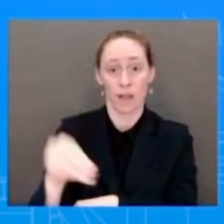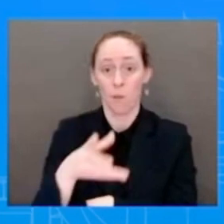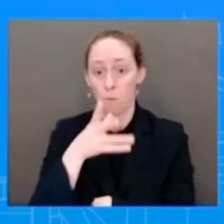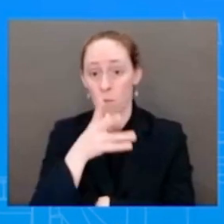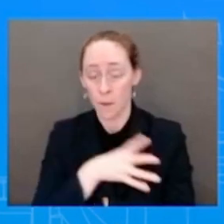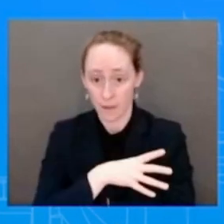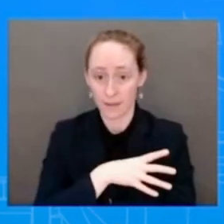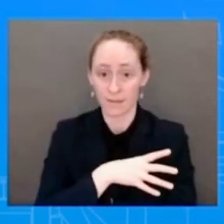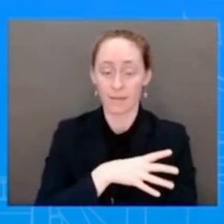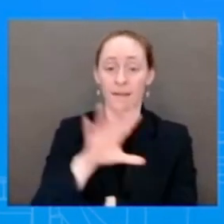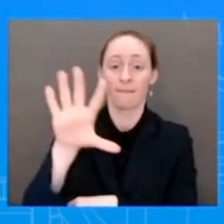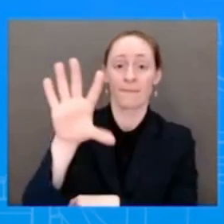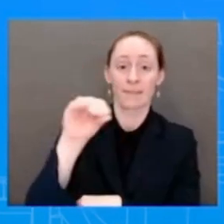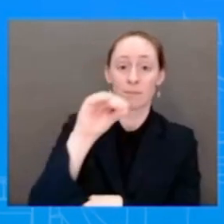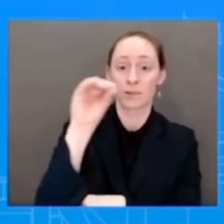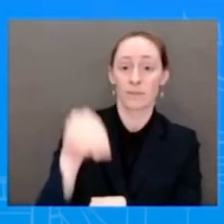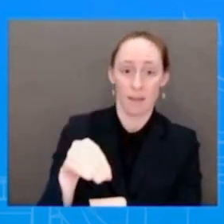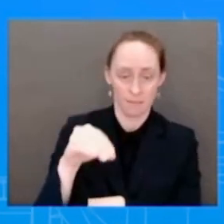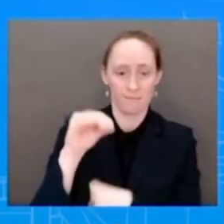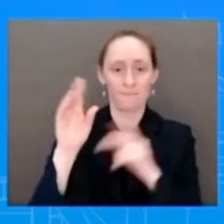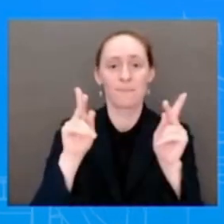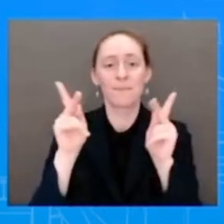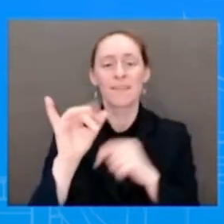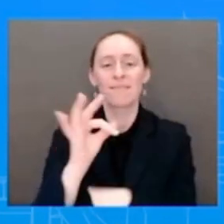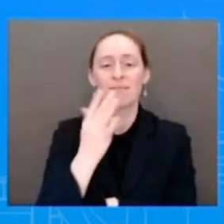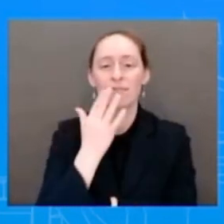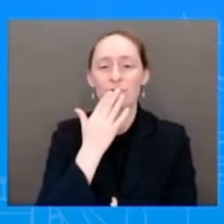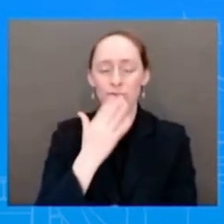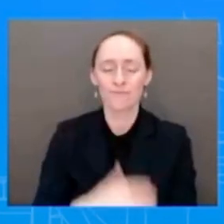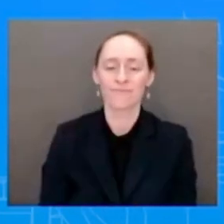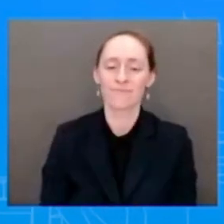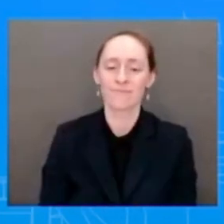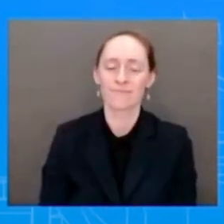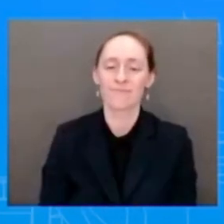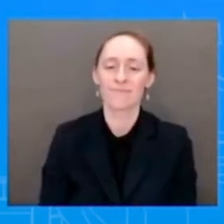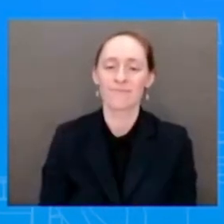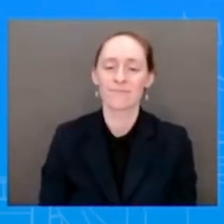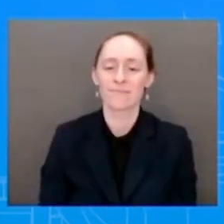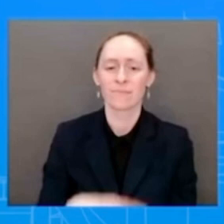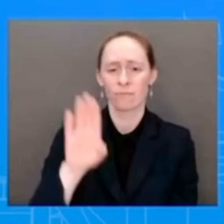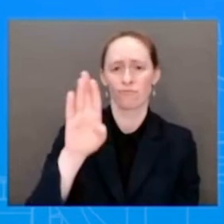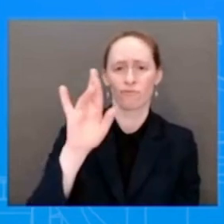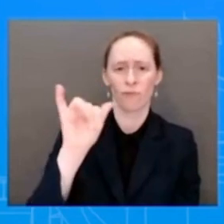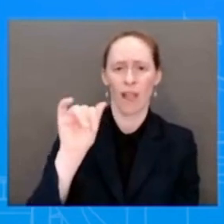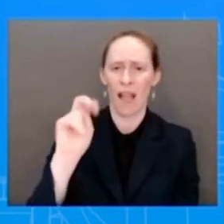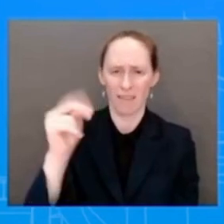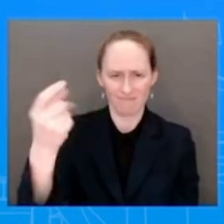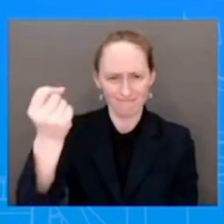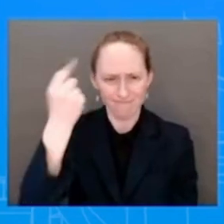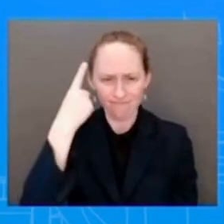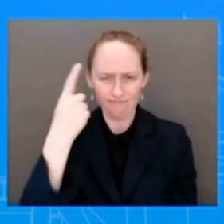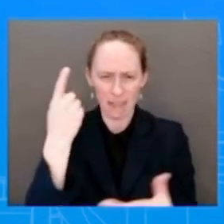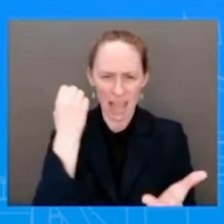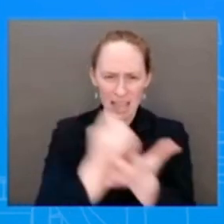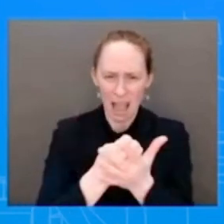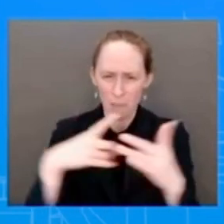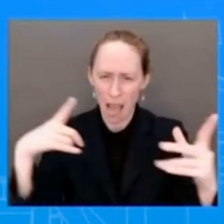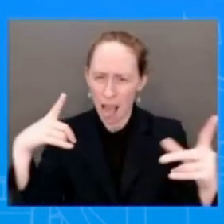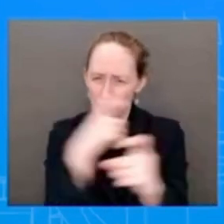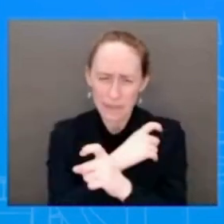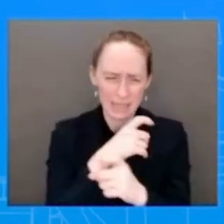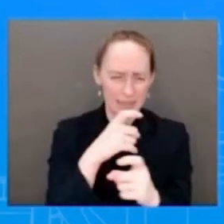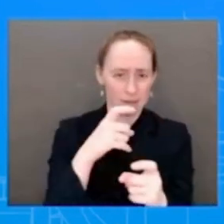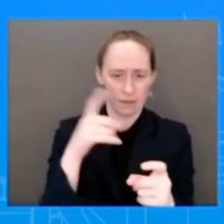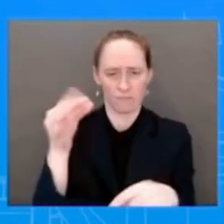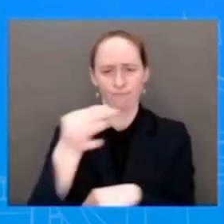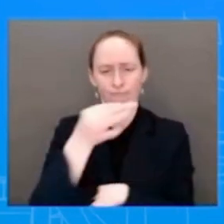very complex economic information. As you all know, he's been in this briefing room many times in front of all of you taking your questions, and he